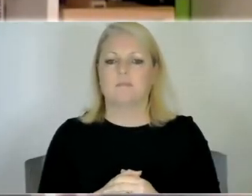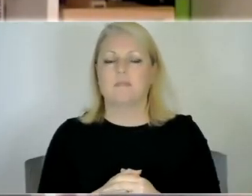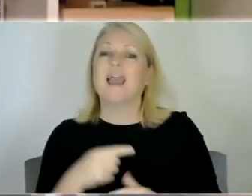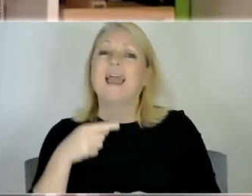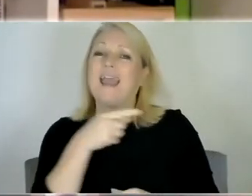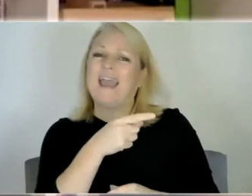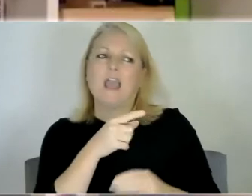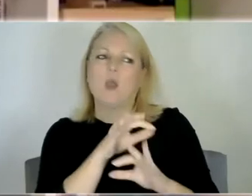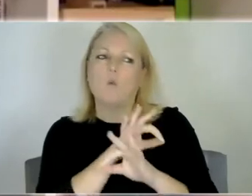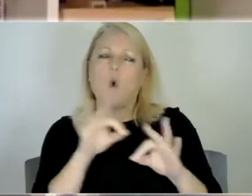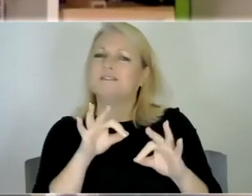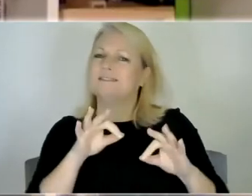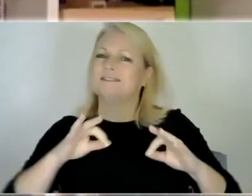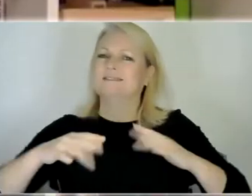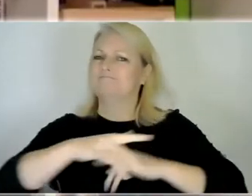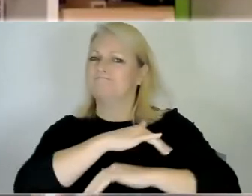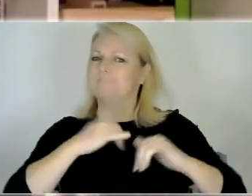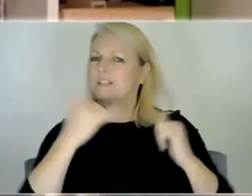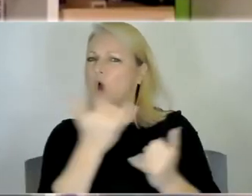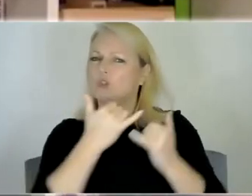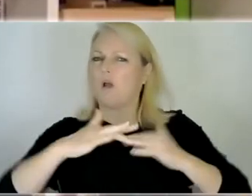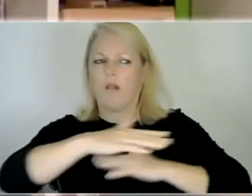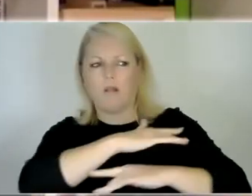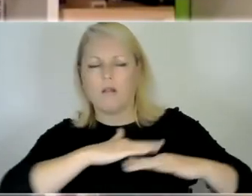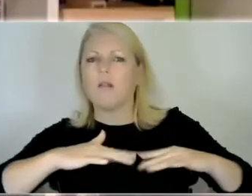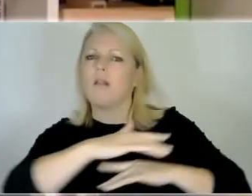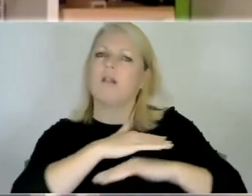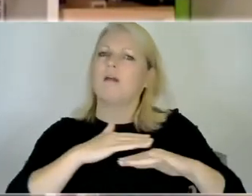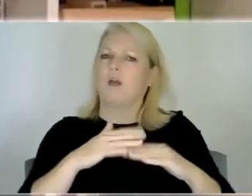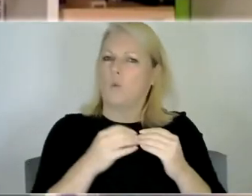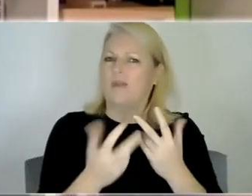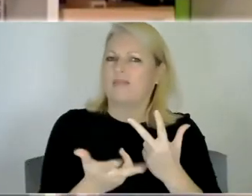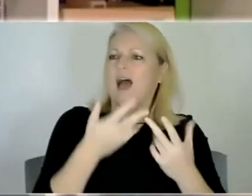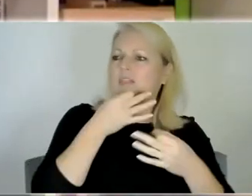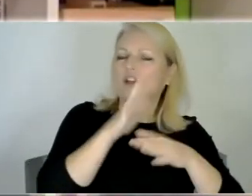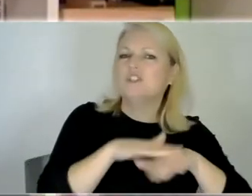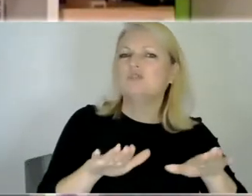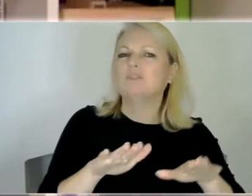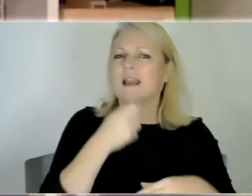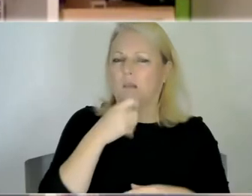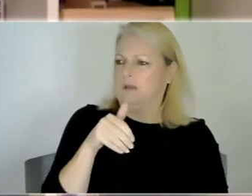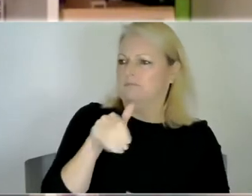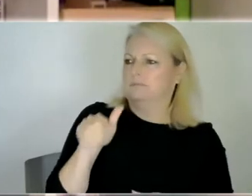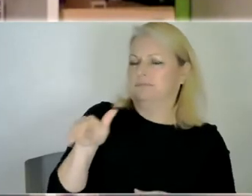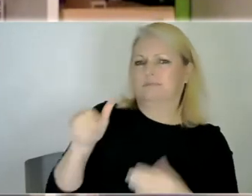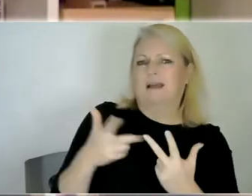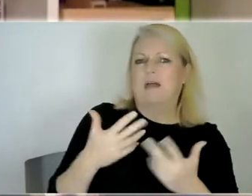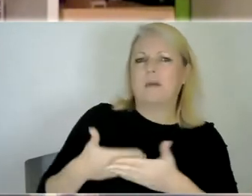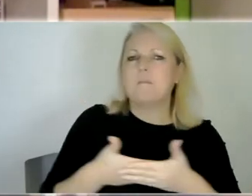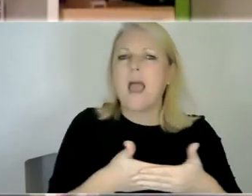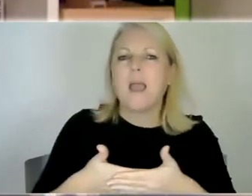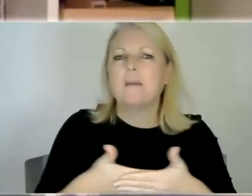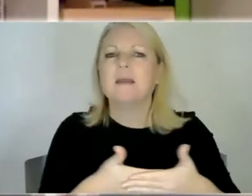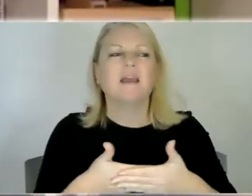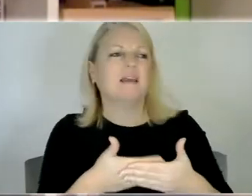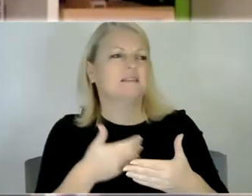sociable with with other children he you know he didn't really enjoy being around the other babies or you know being very interested